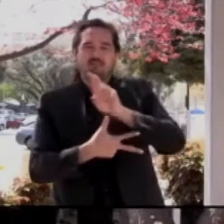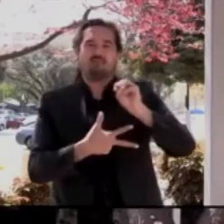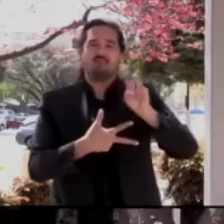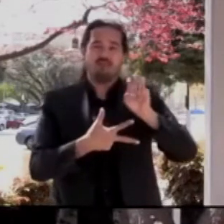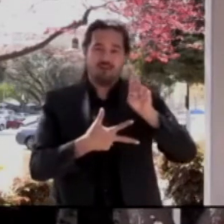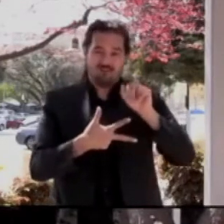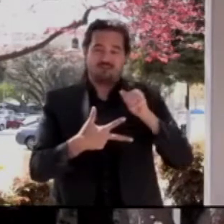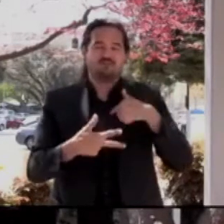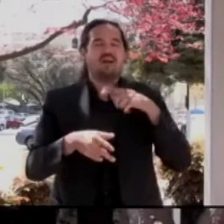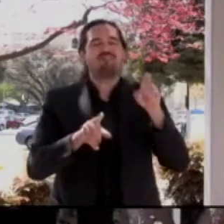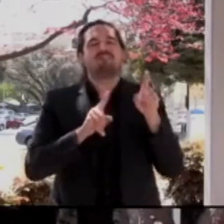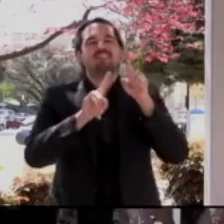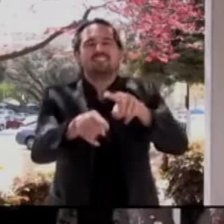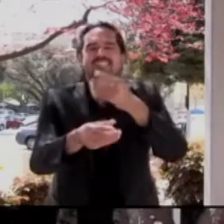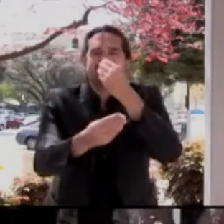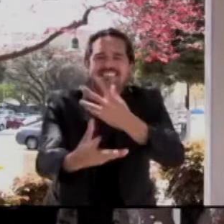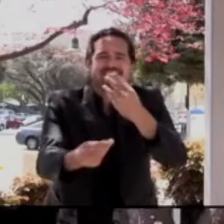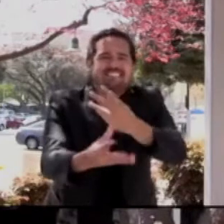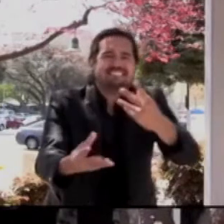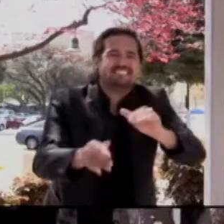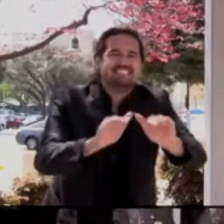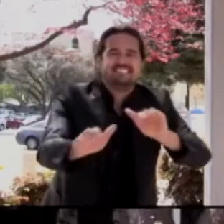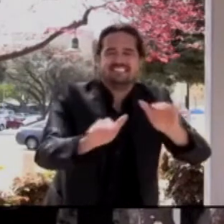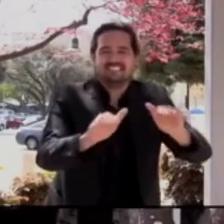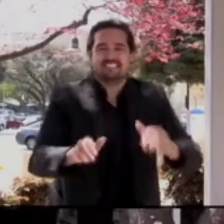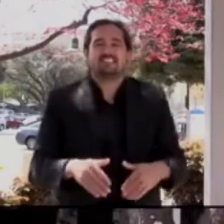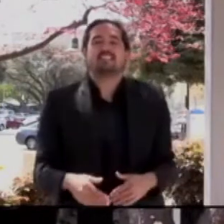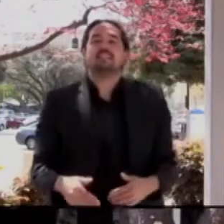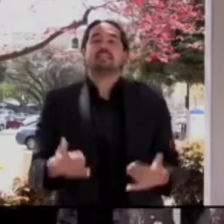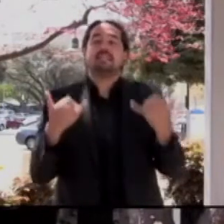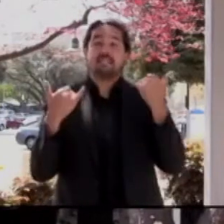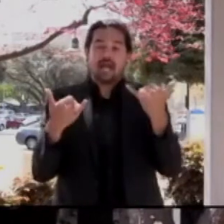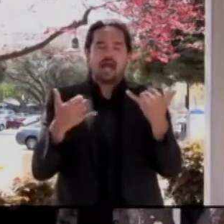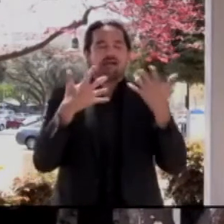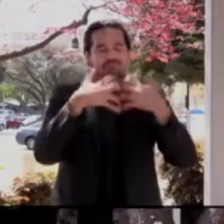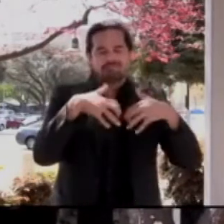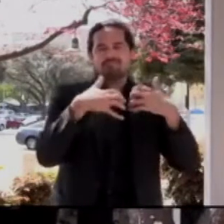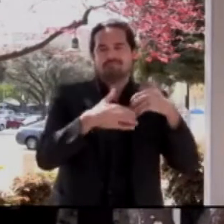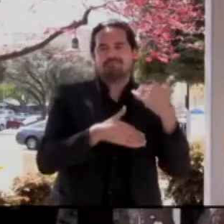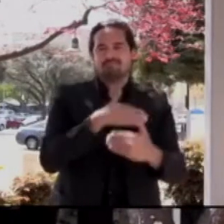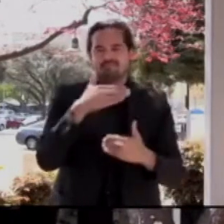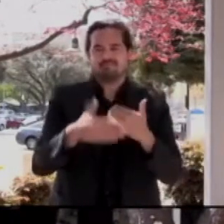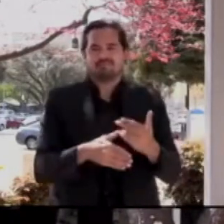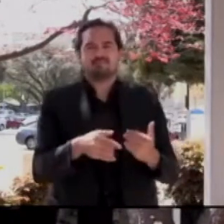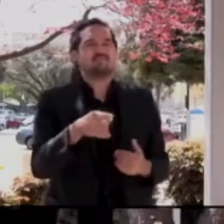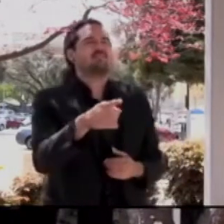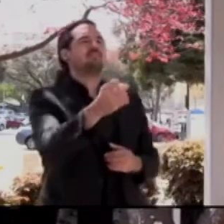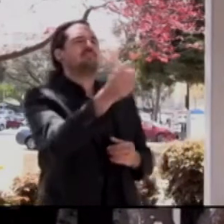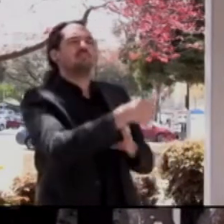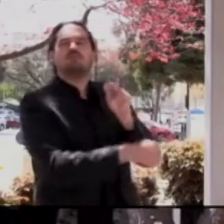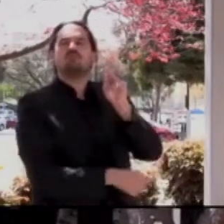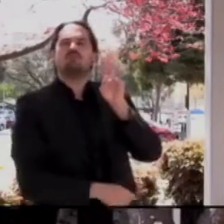followed up by a second dose. So all of that is ongoing. Heroin. Marty, stay there if you don't mind.